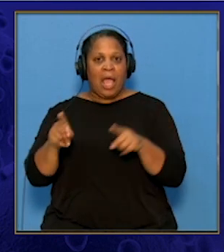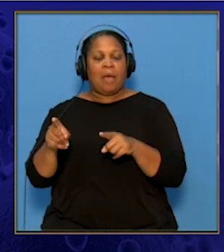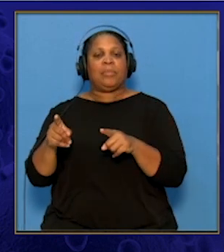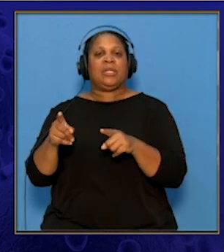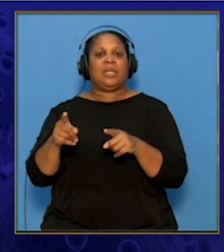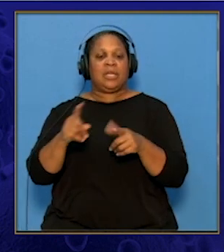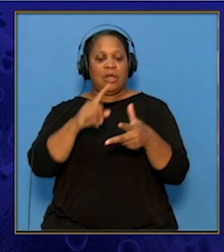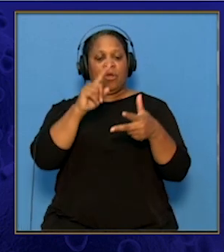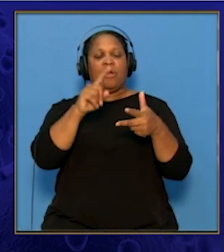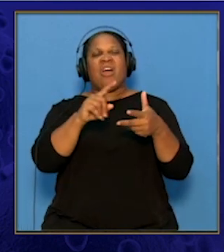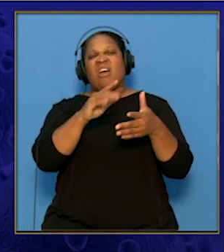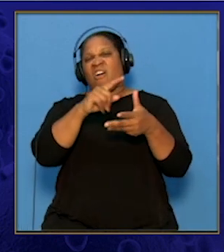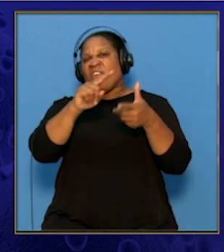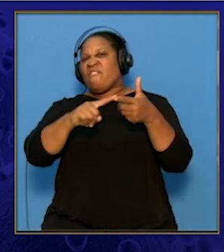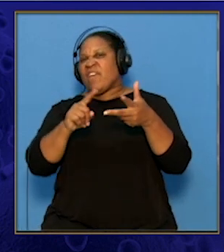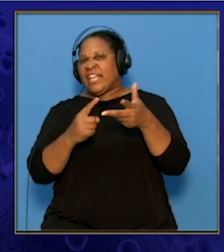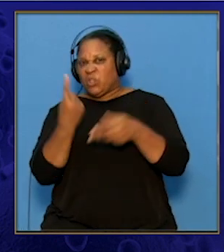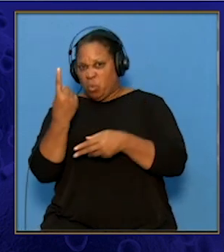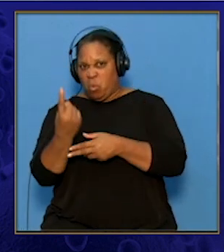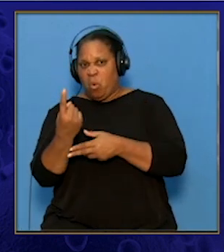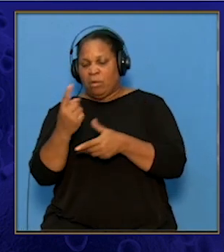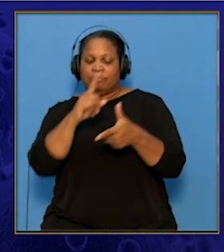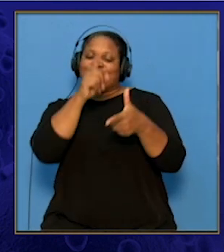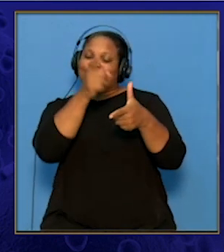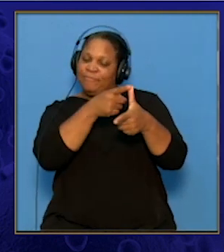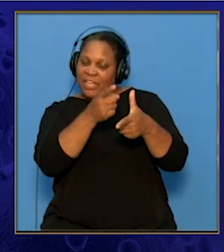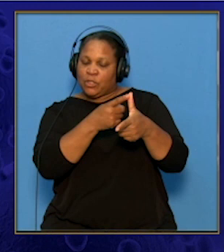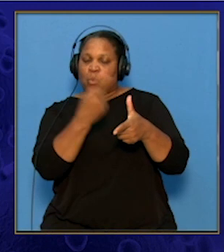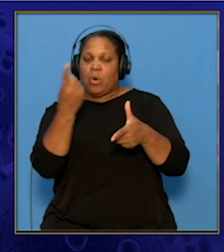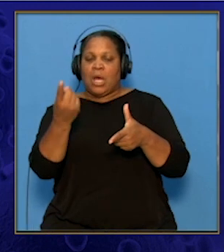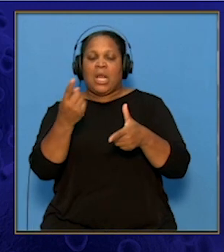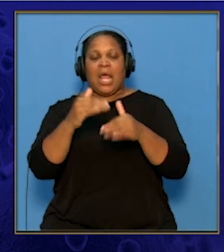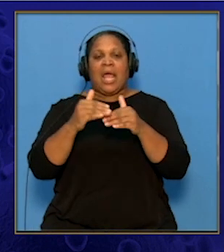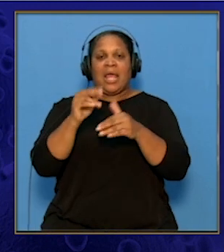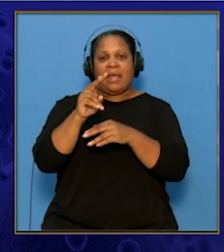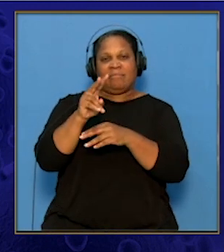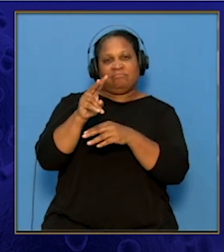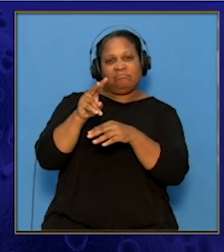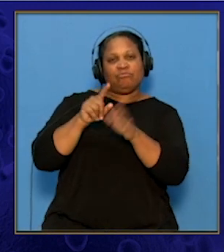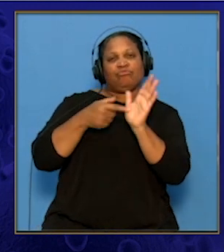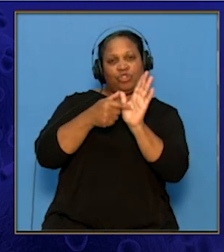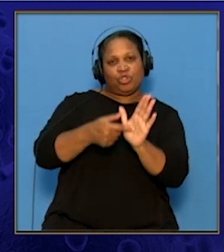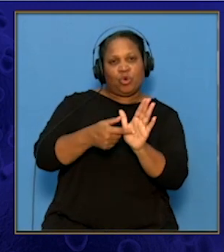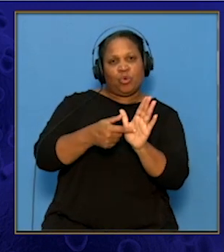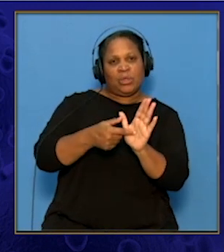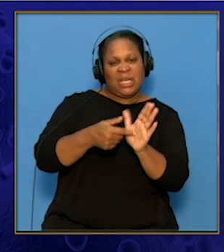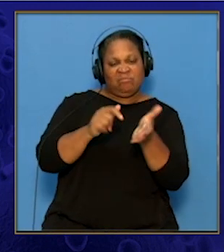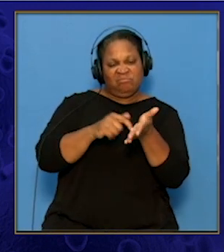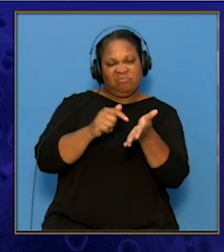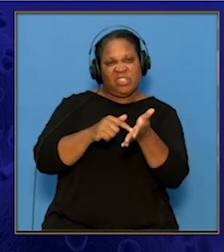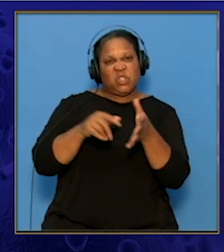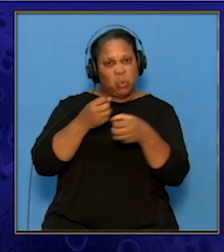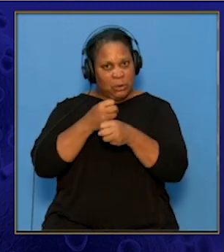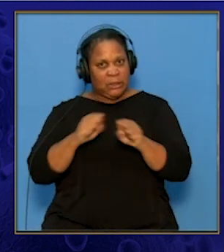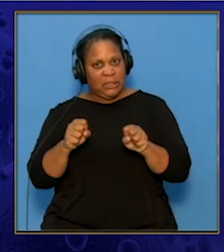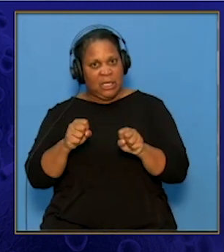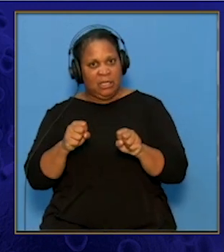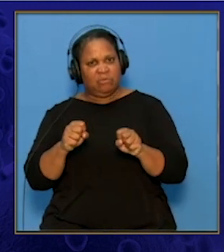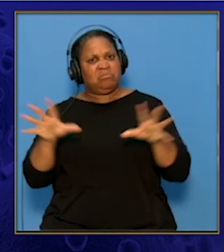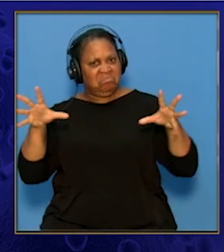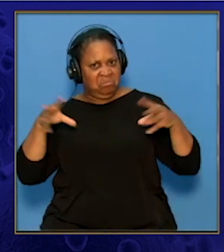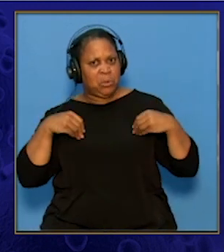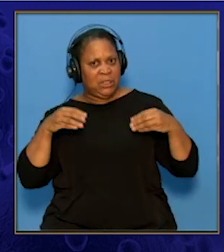one and preclinical studies that showed mRNA vaccine platforms were safe were used to approve this approach.